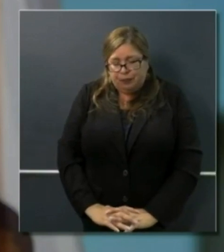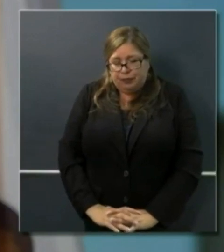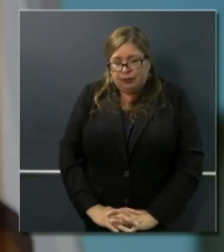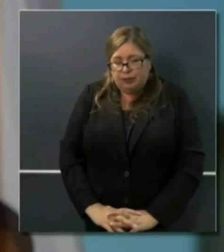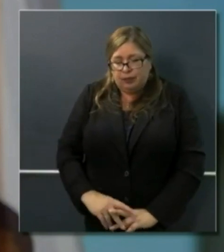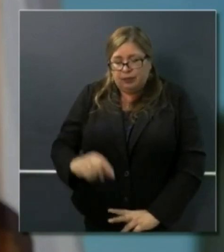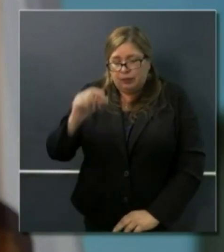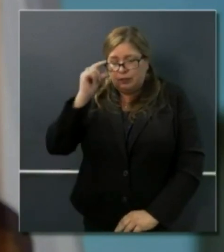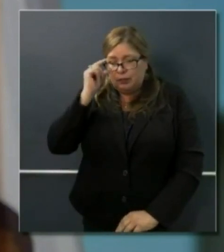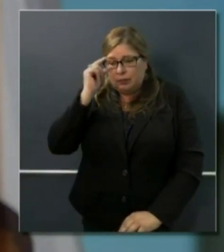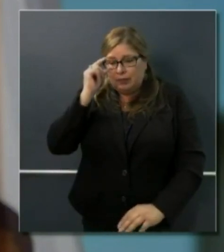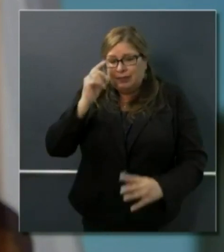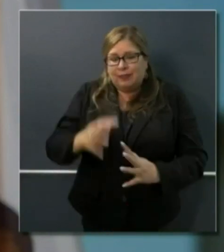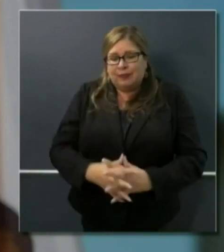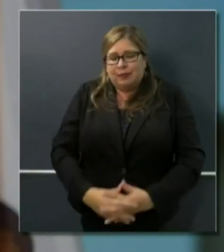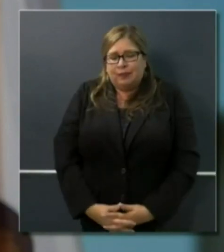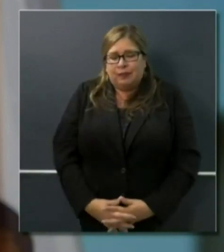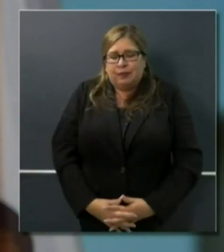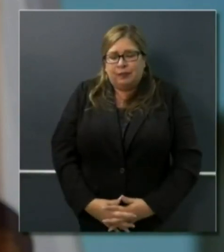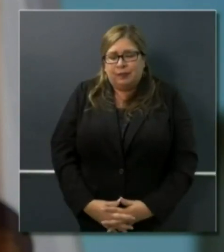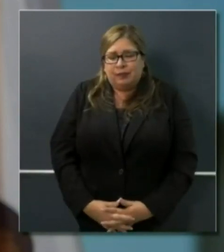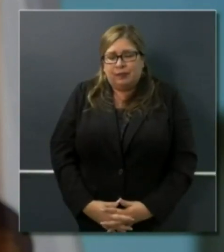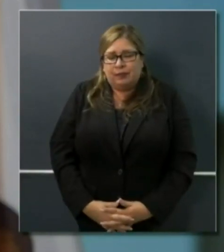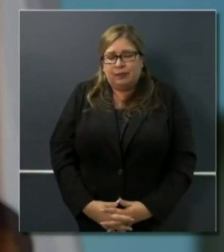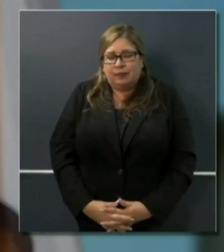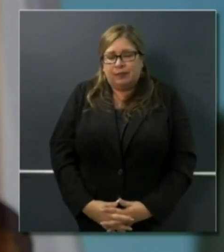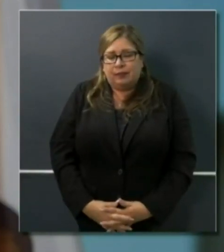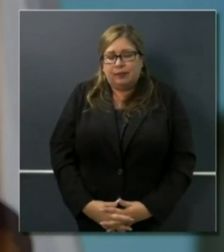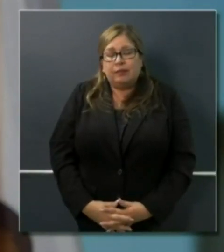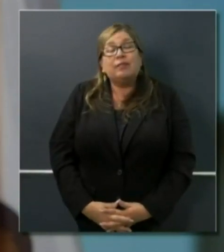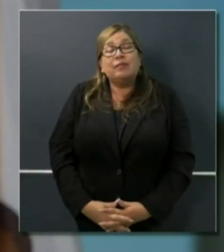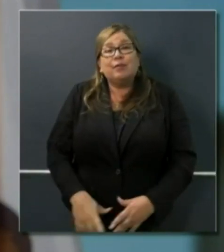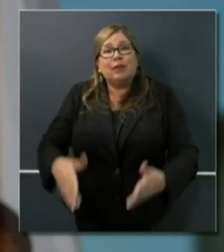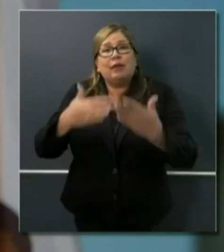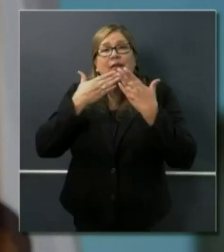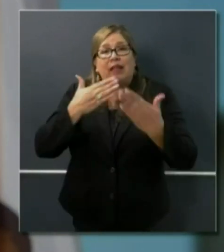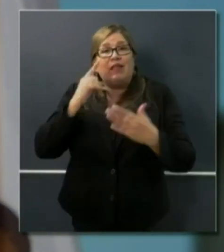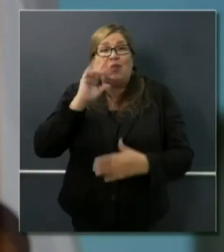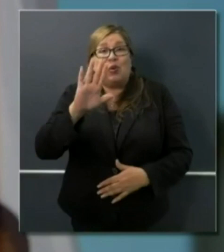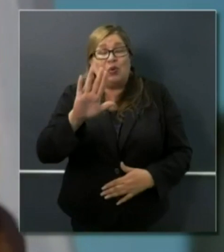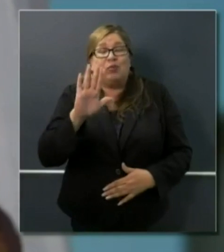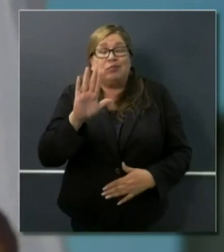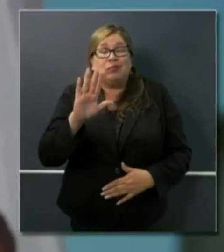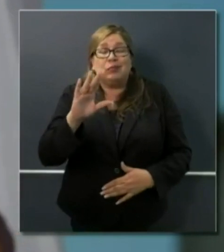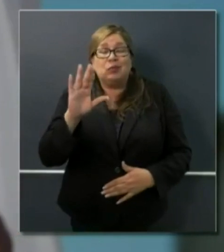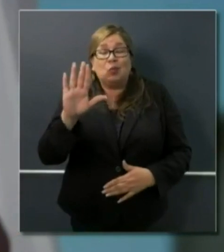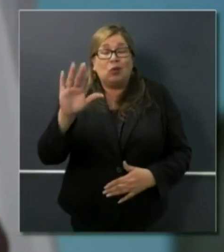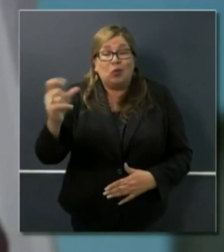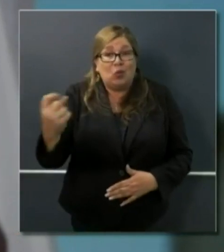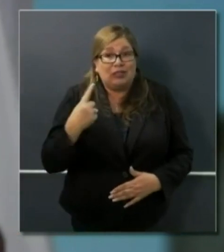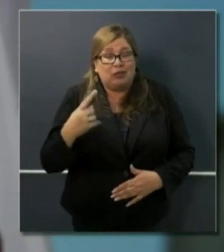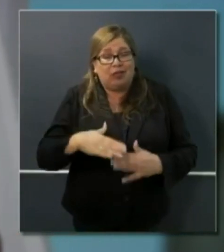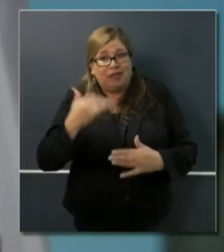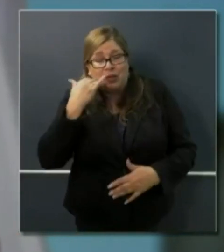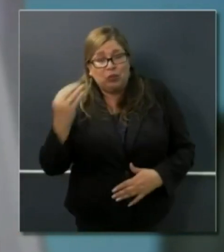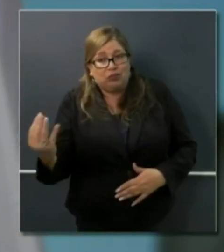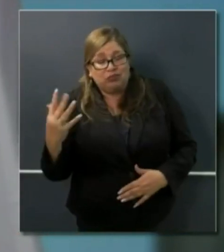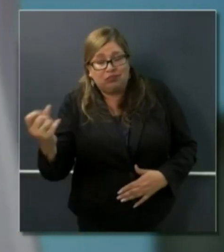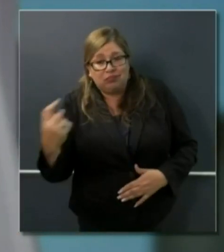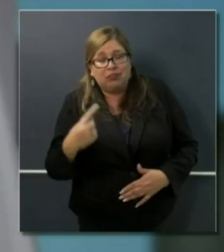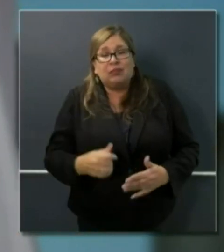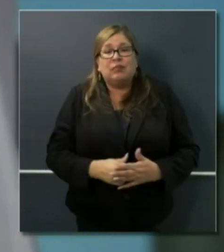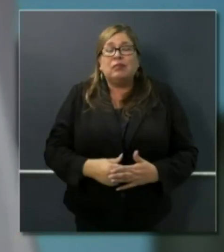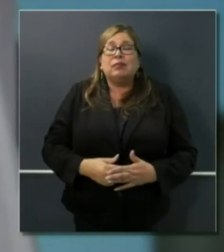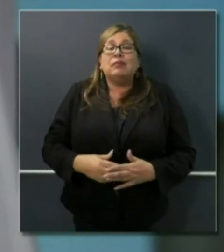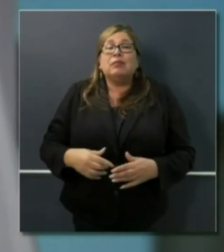Thank you for the question. Absolutely, to reiterate what the governor said, our goal has been all along to make sure that testing